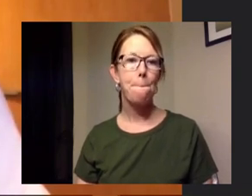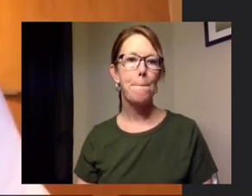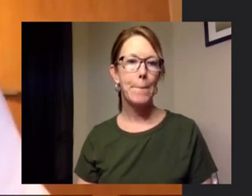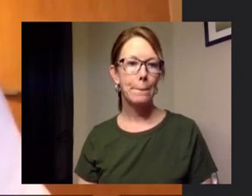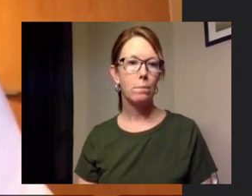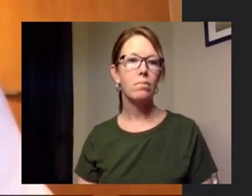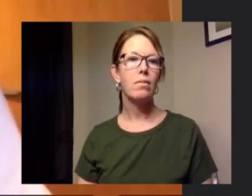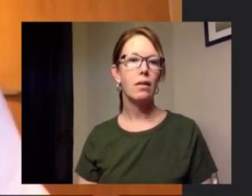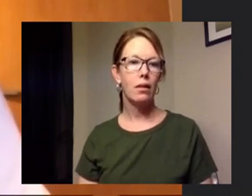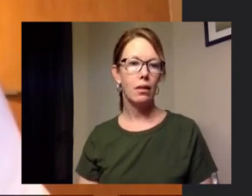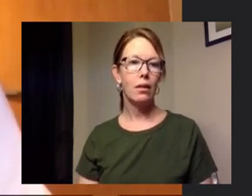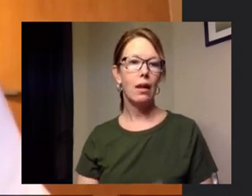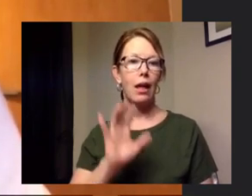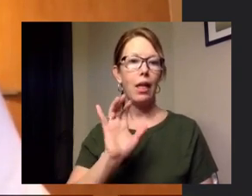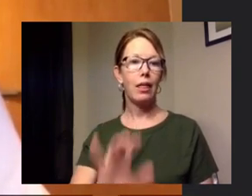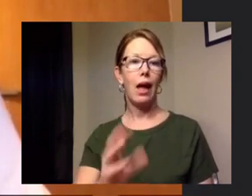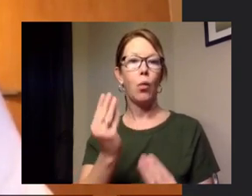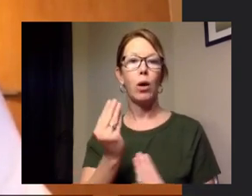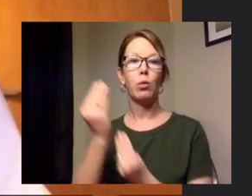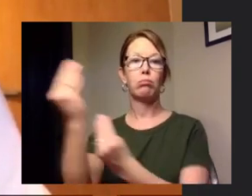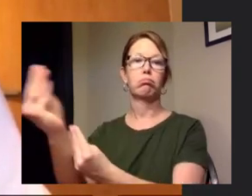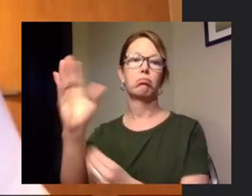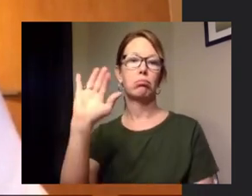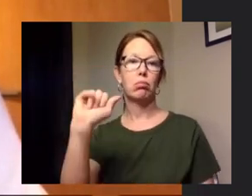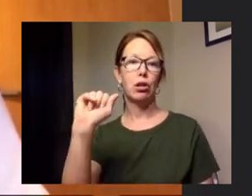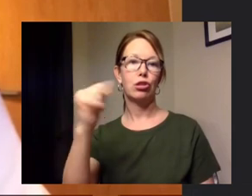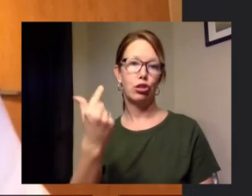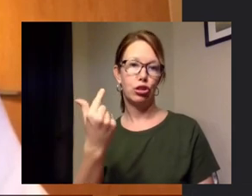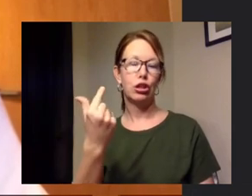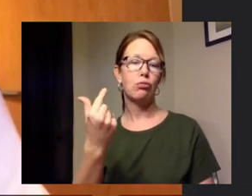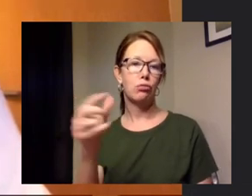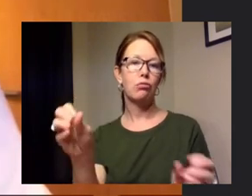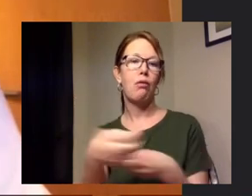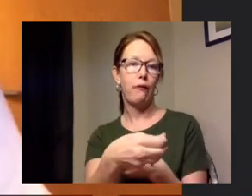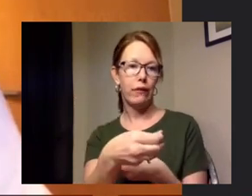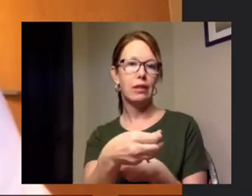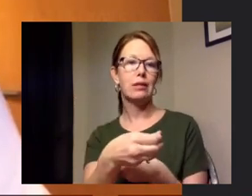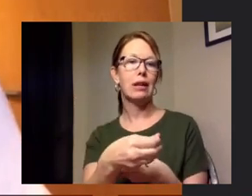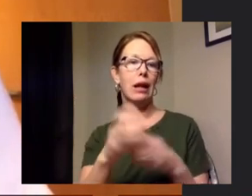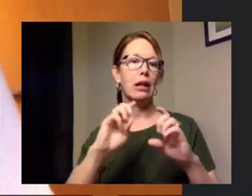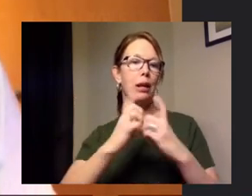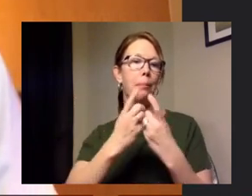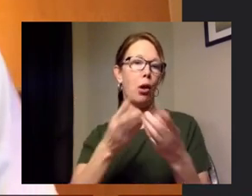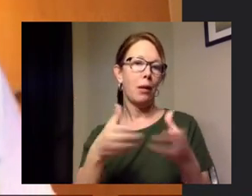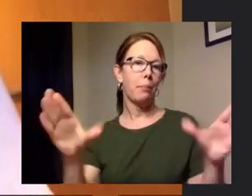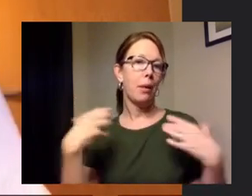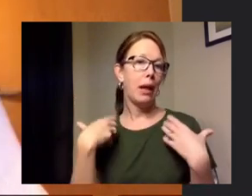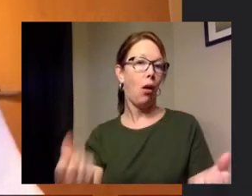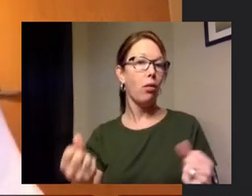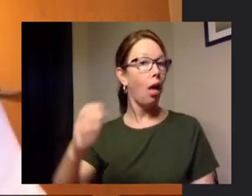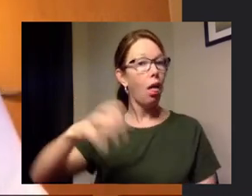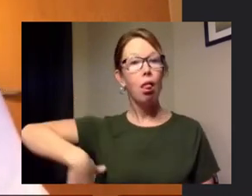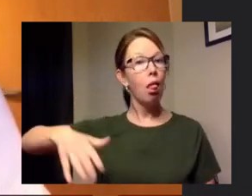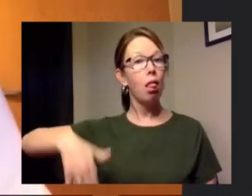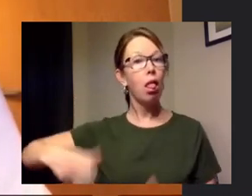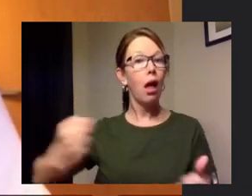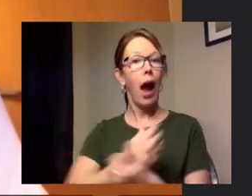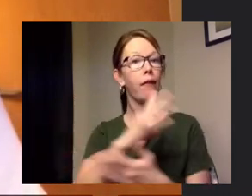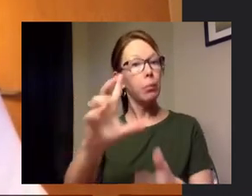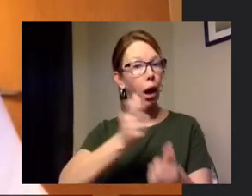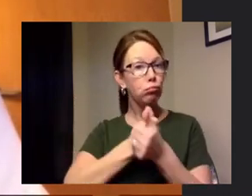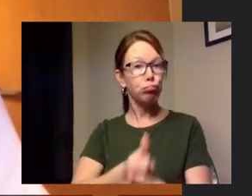information to the attorney general's office and the department of public health um we haven't reached that point everyone's been very